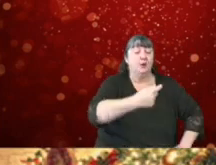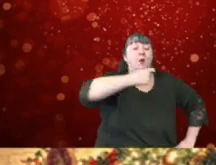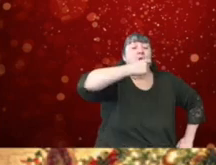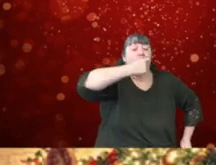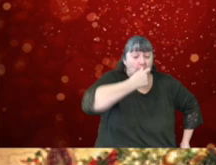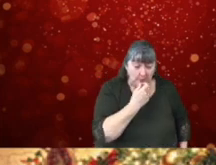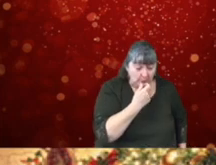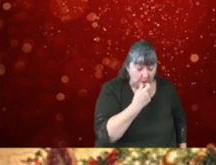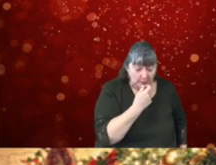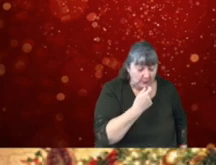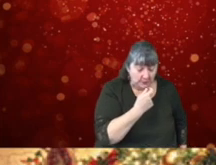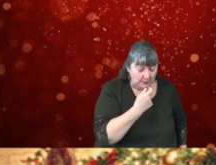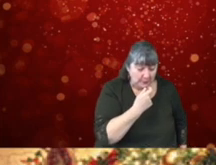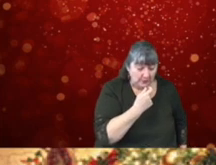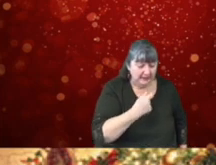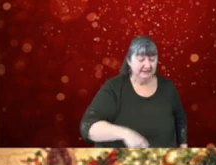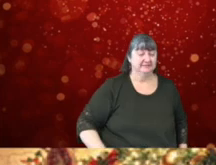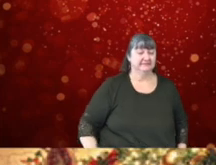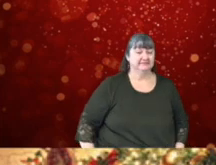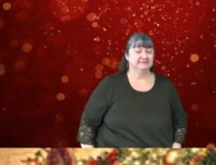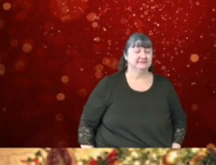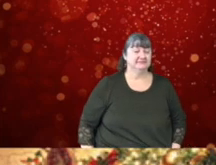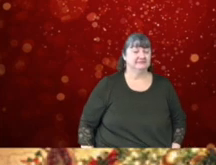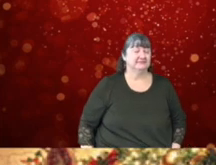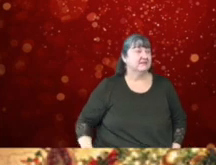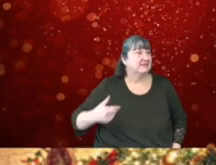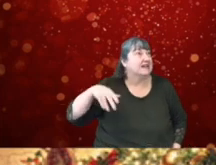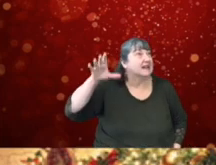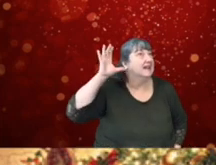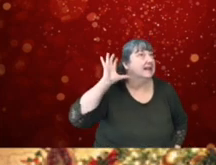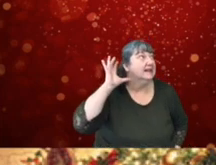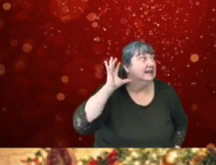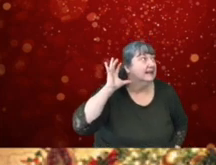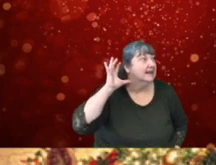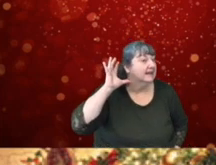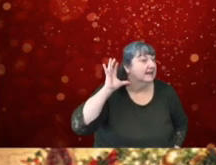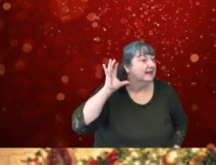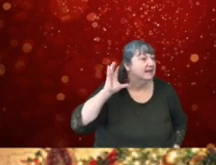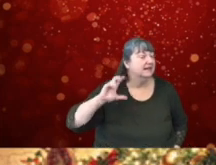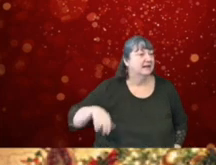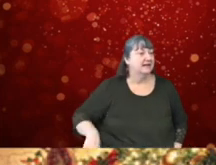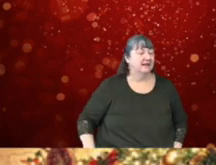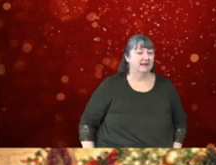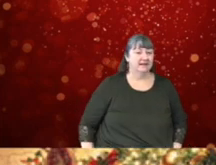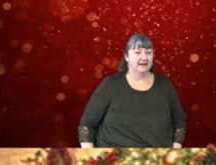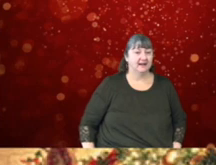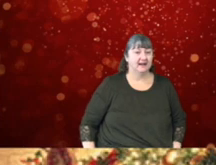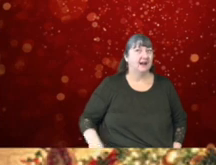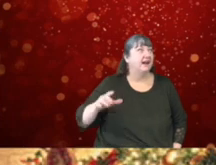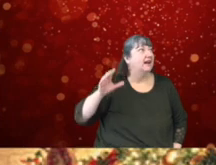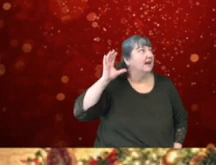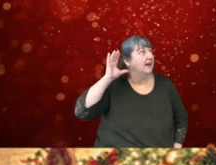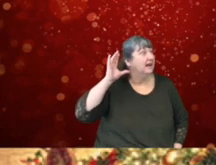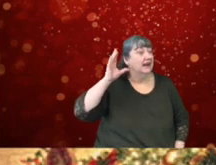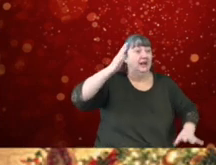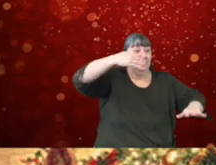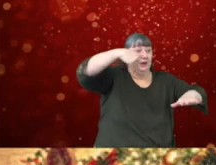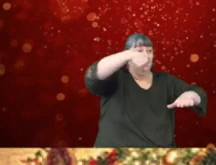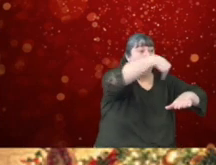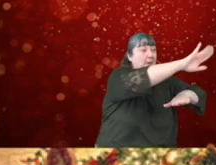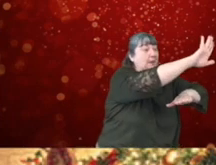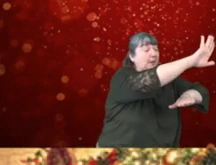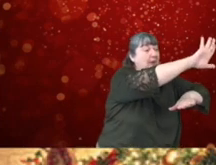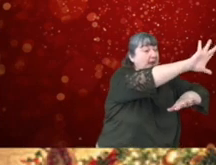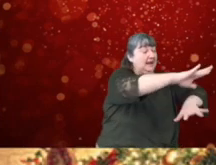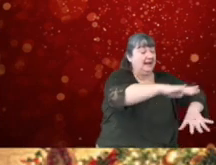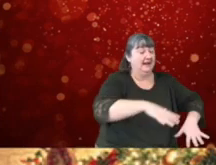and away they all flew